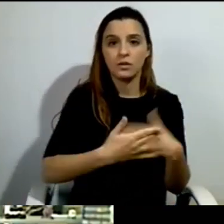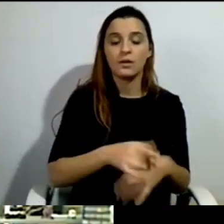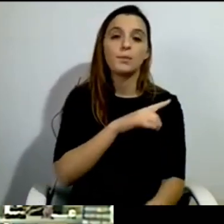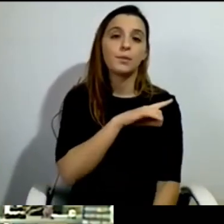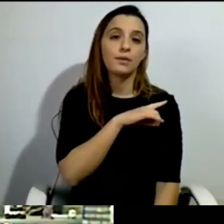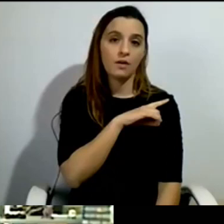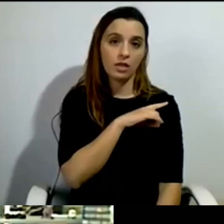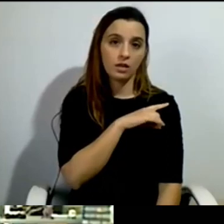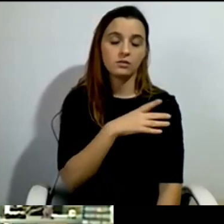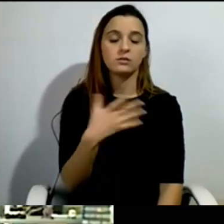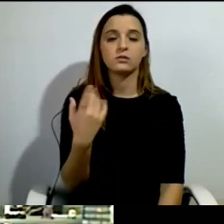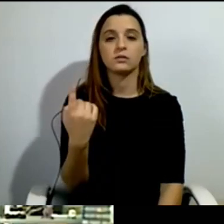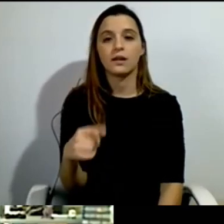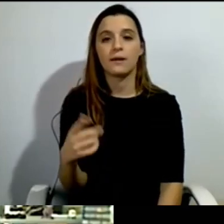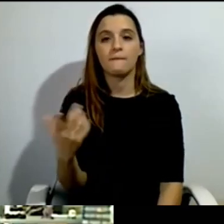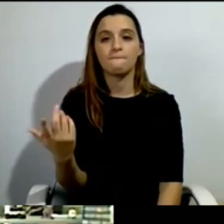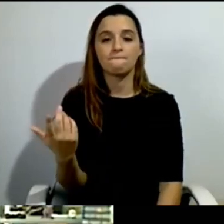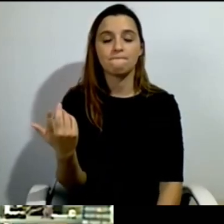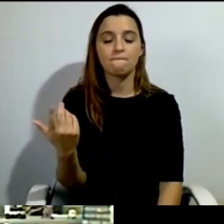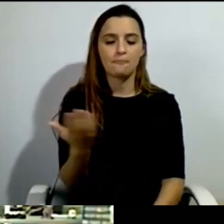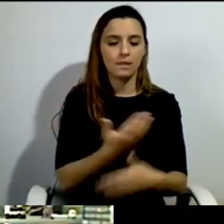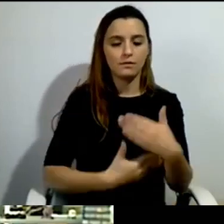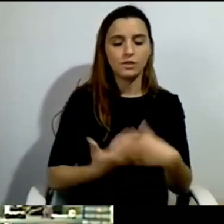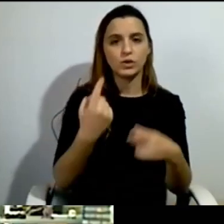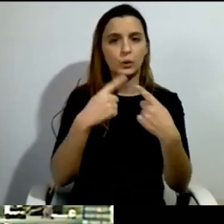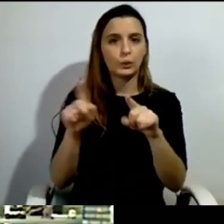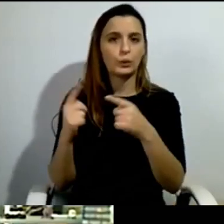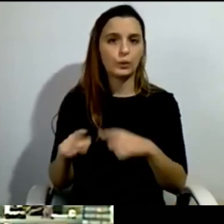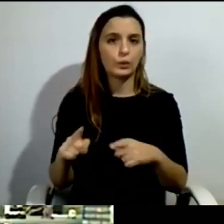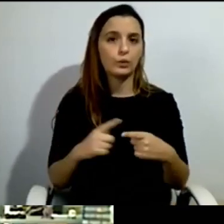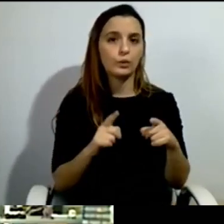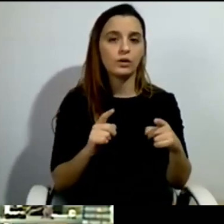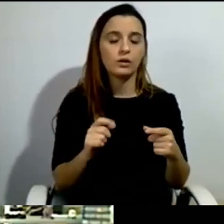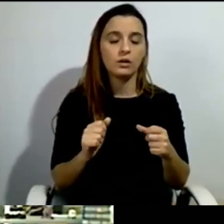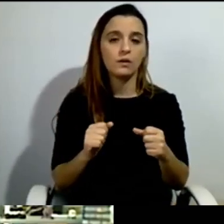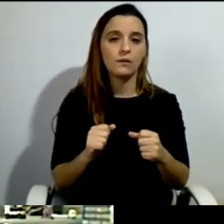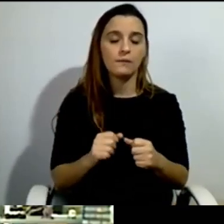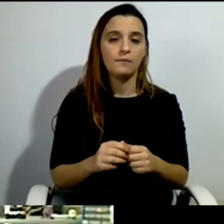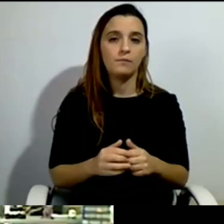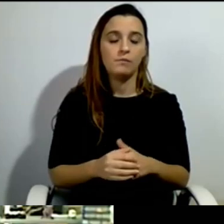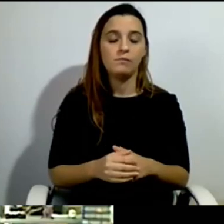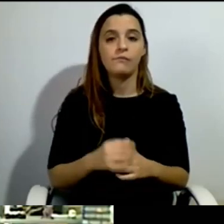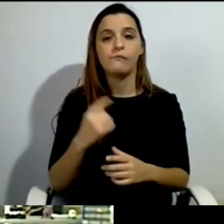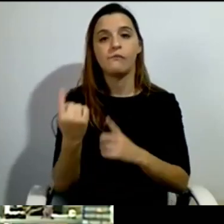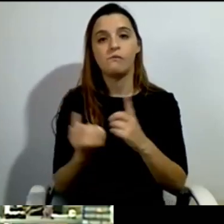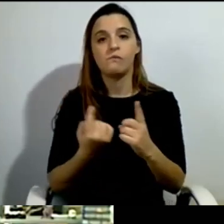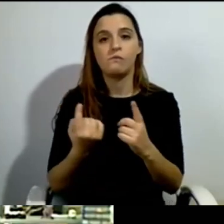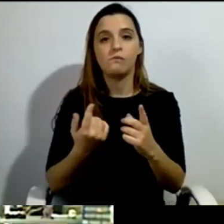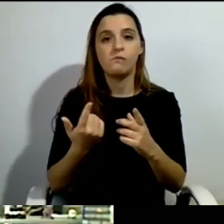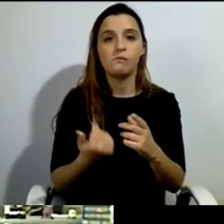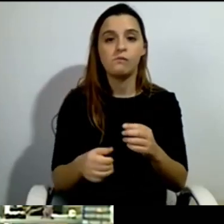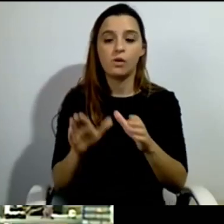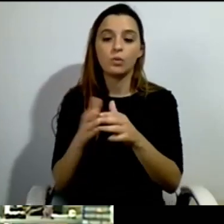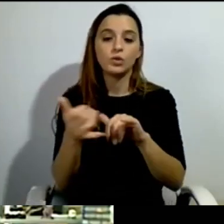had its own organization, sometimes even two, three organizations for the same type, subtype